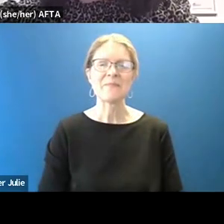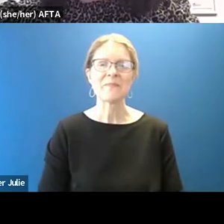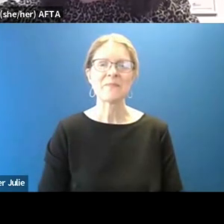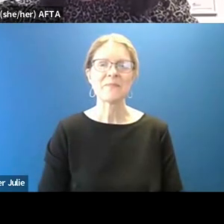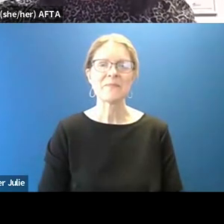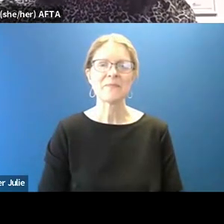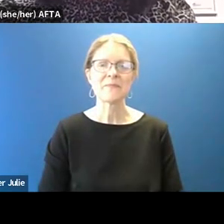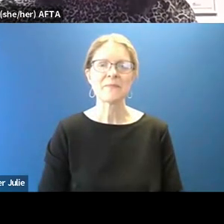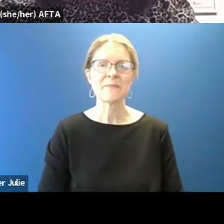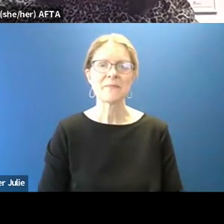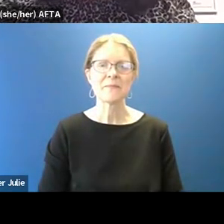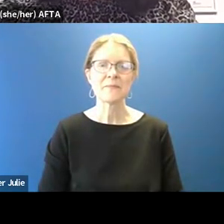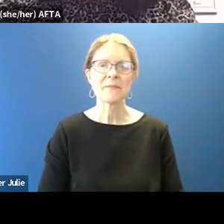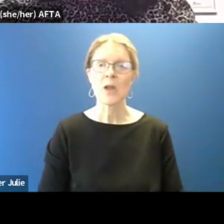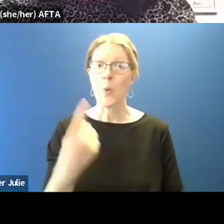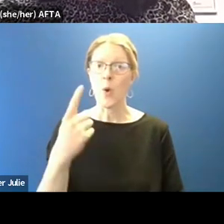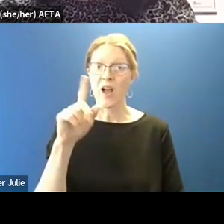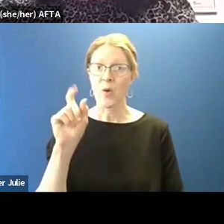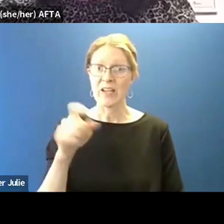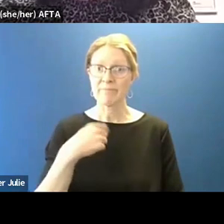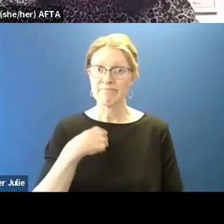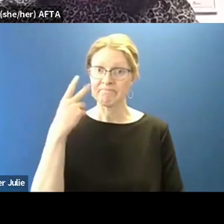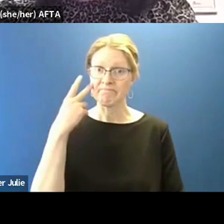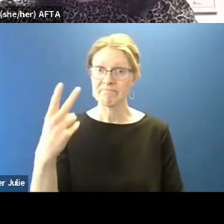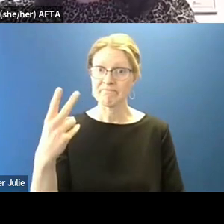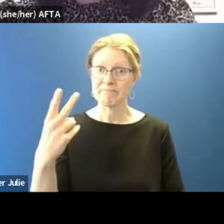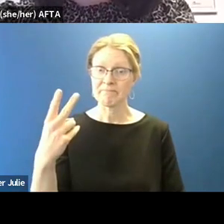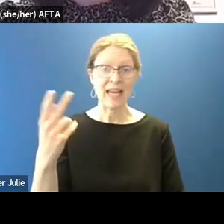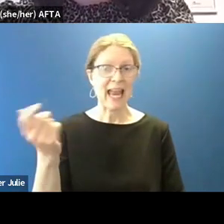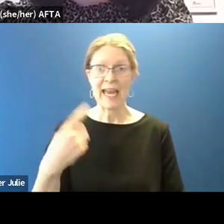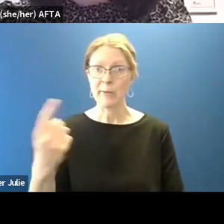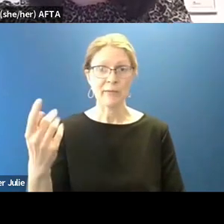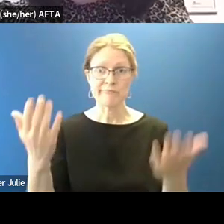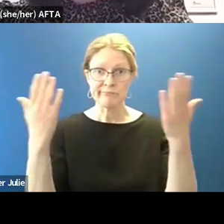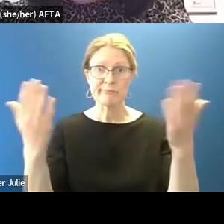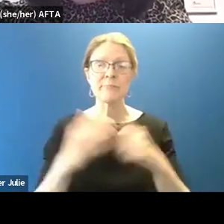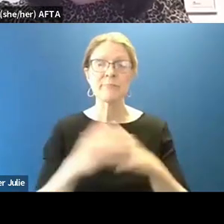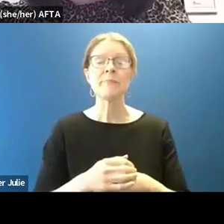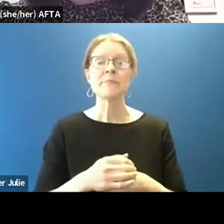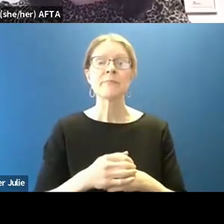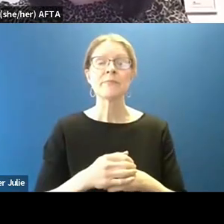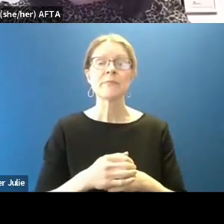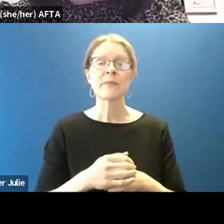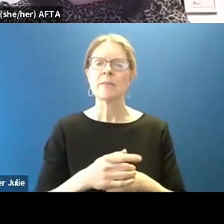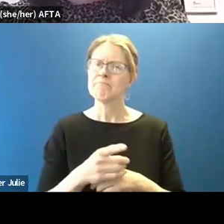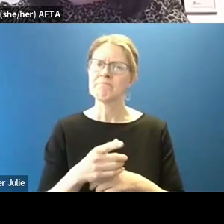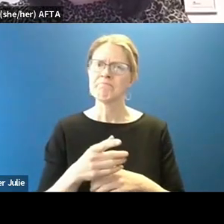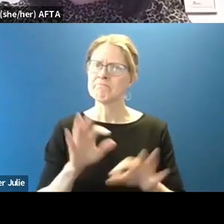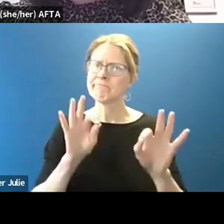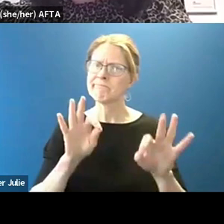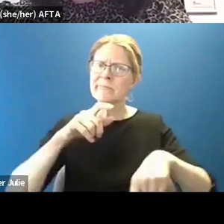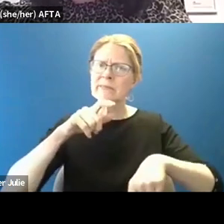But one of the questions that I saw, and I will let anyone just chime in to begin with is, is there an ideal time